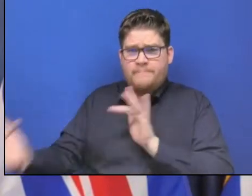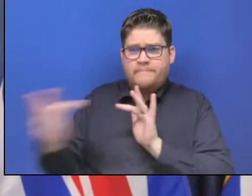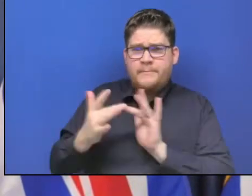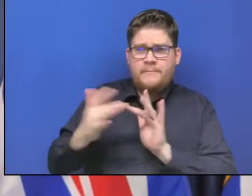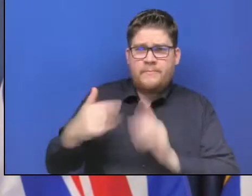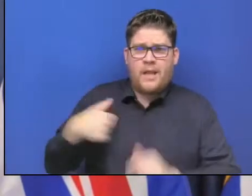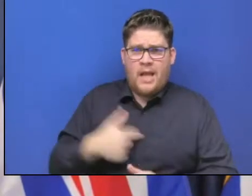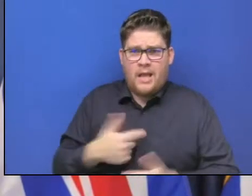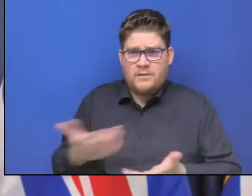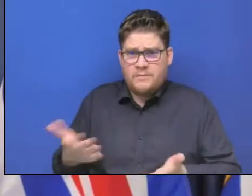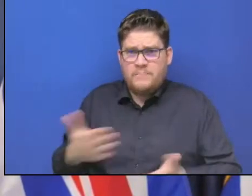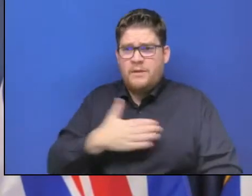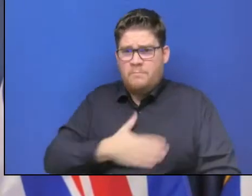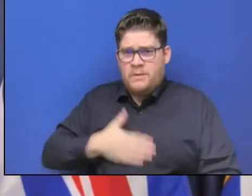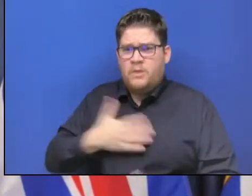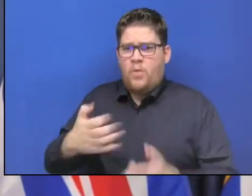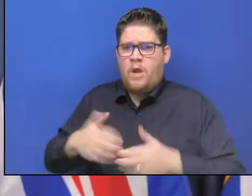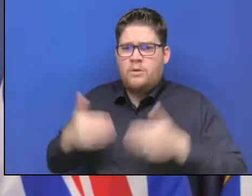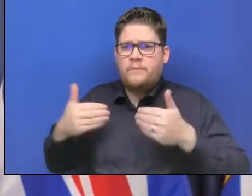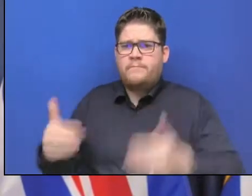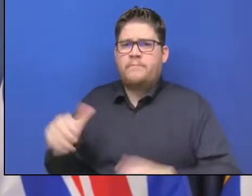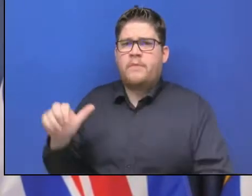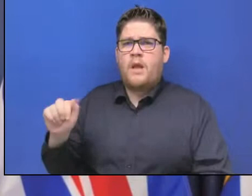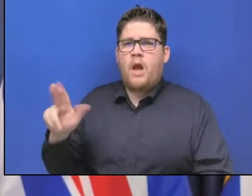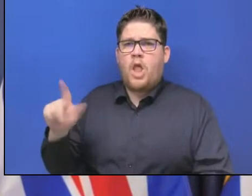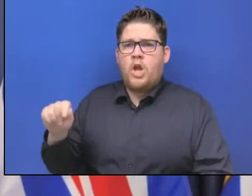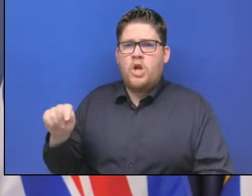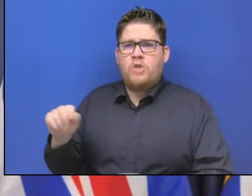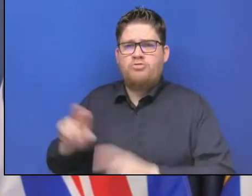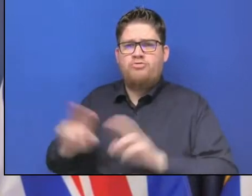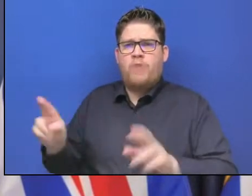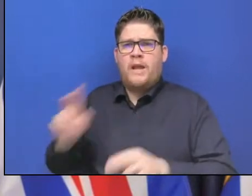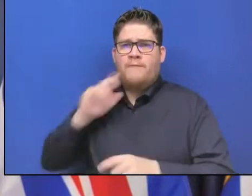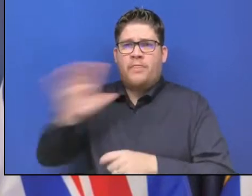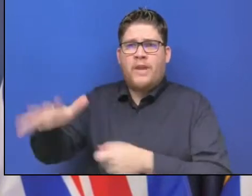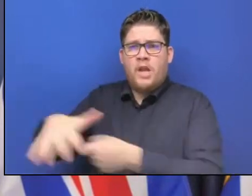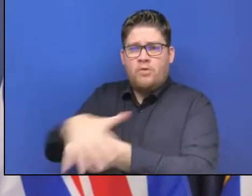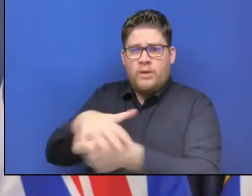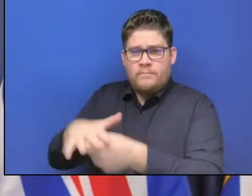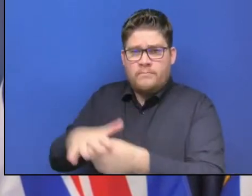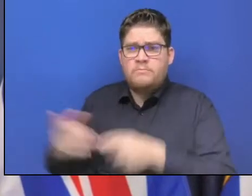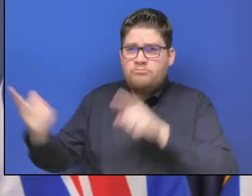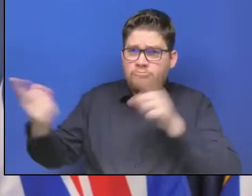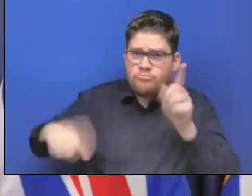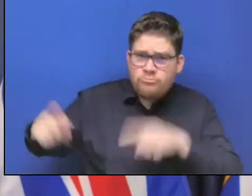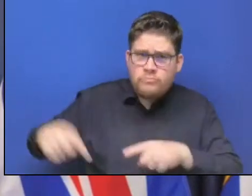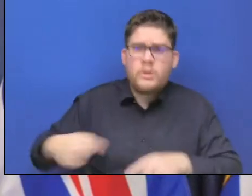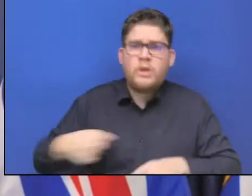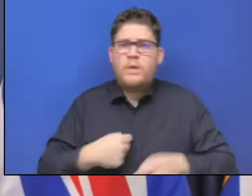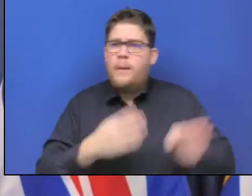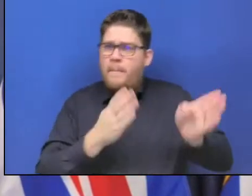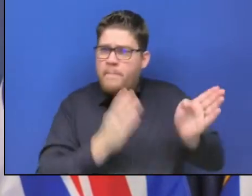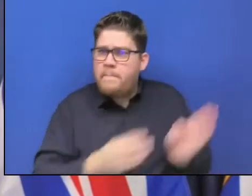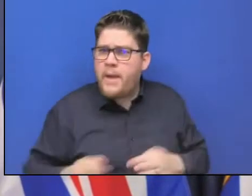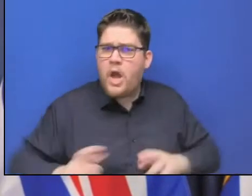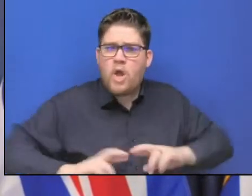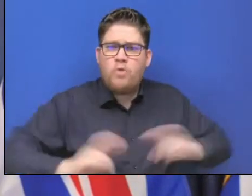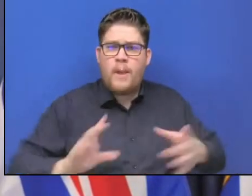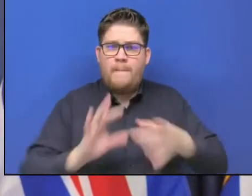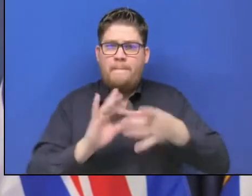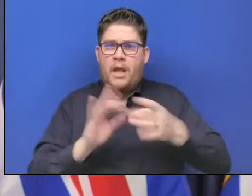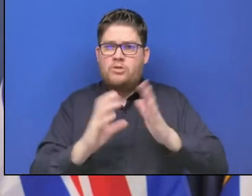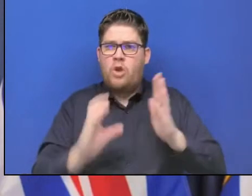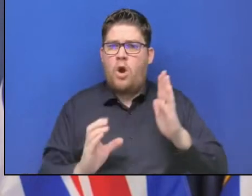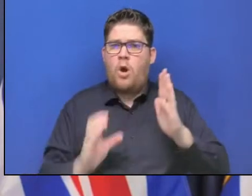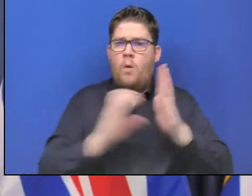said we wanted to use an alert ready alert for the area, we worked with them, we had the message, we had were working on the